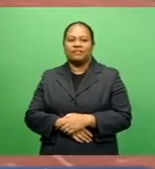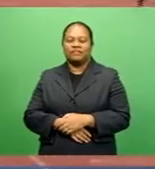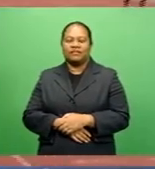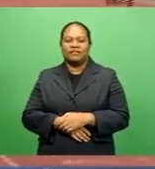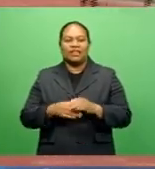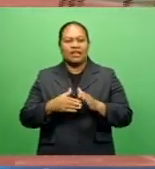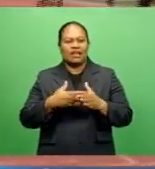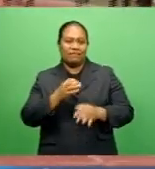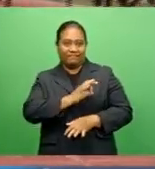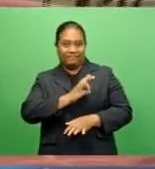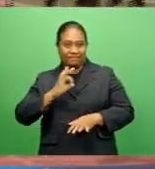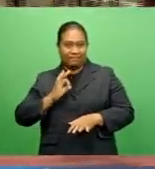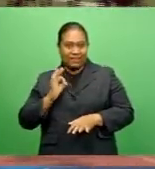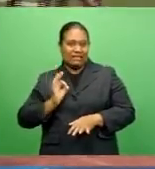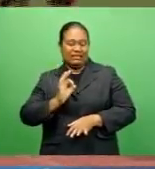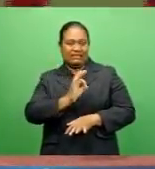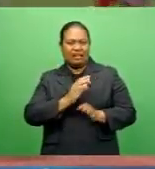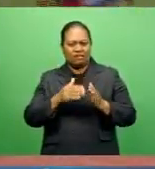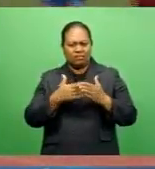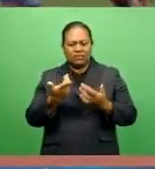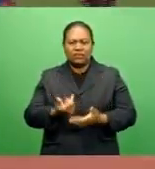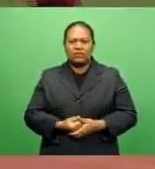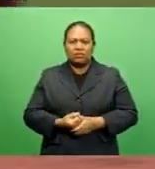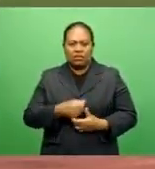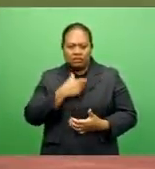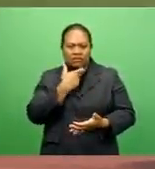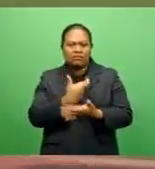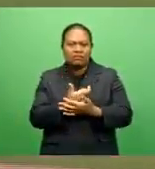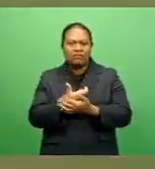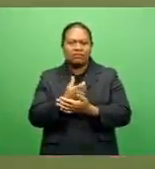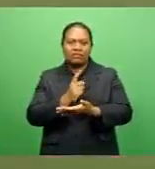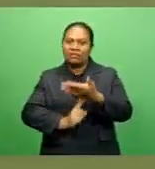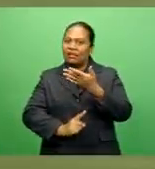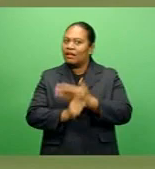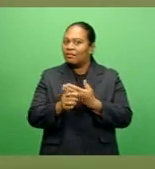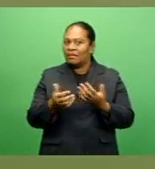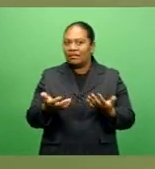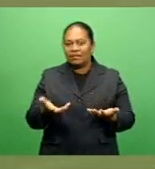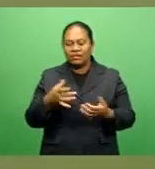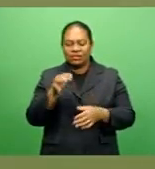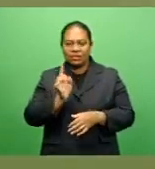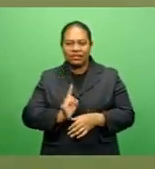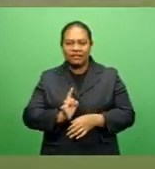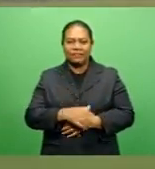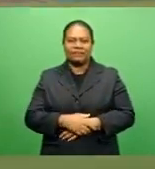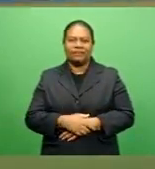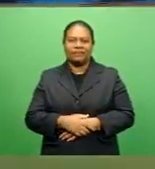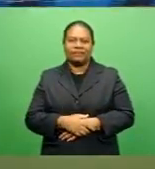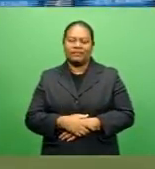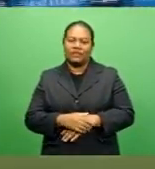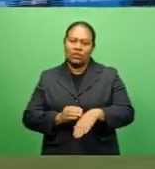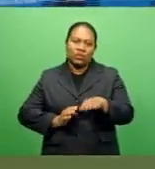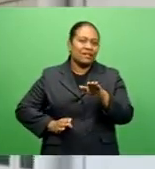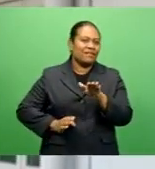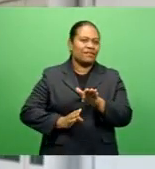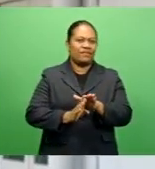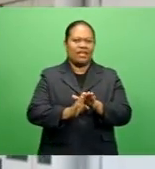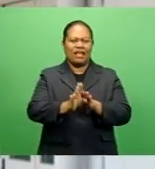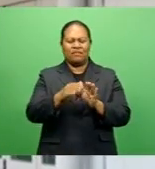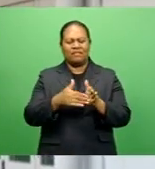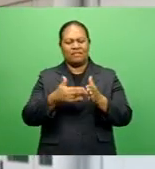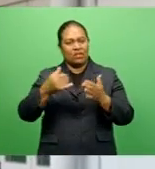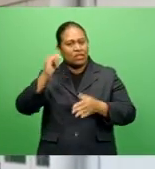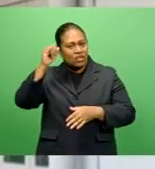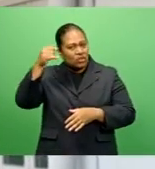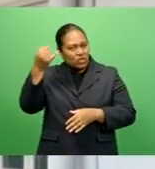Officials were impressed with the performance of the two year nine students. We've got a good sub-junior, so we're developing the sub-juniors and juniors in